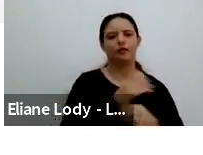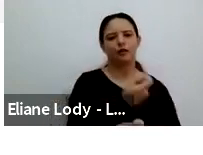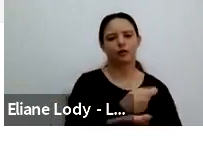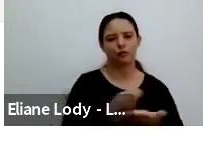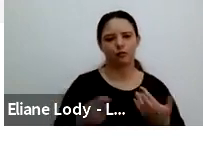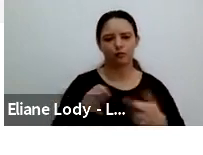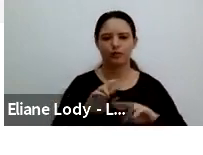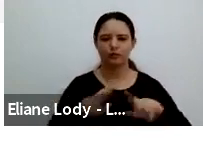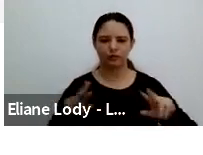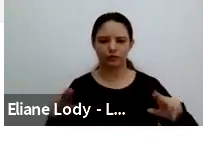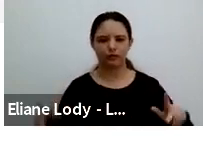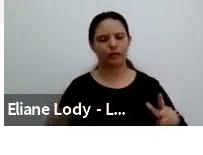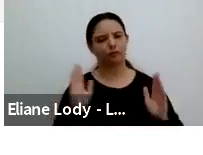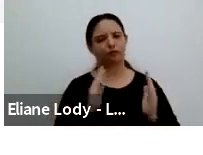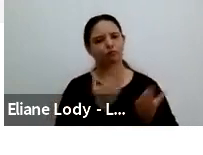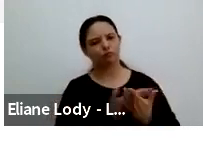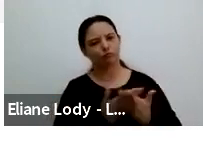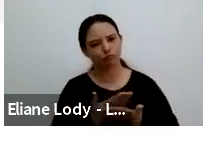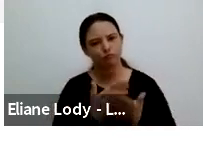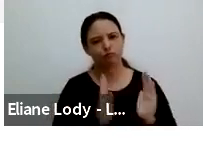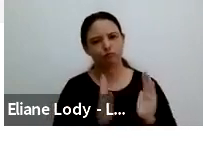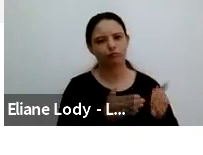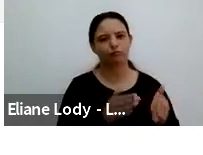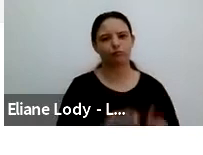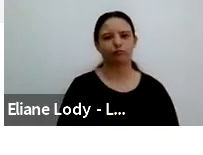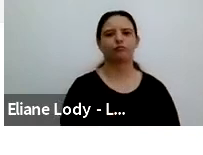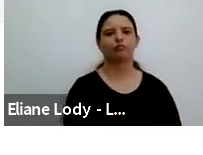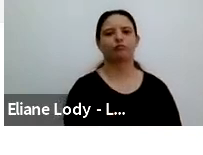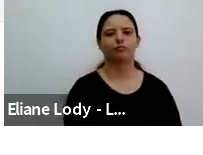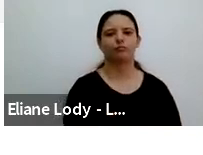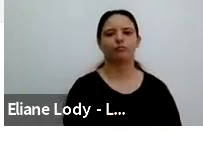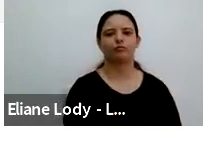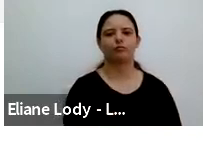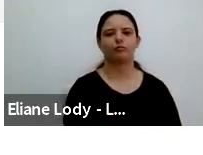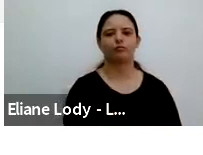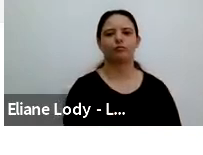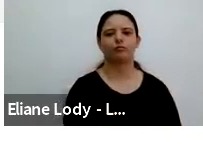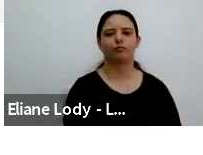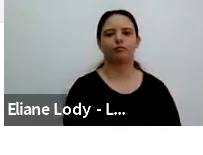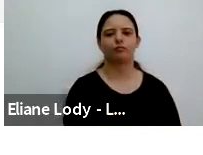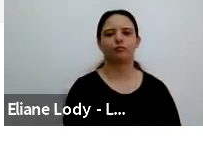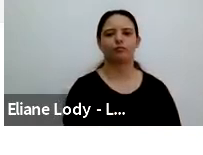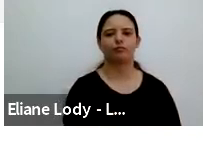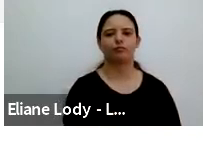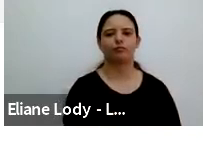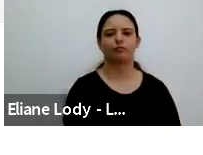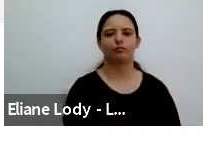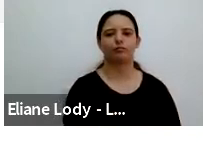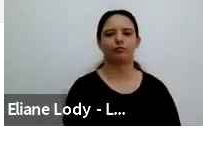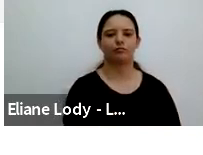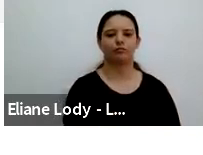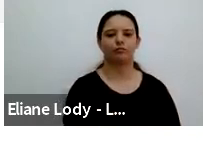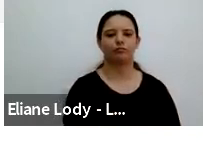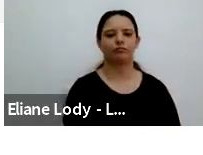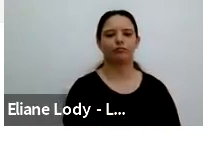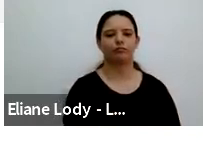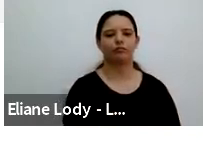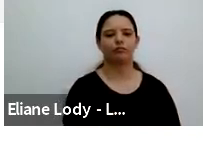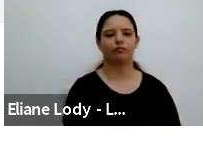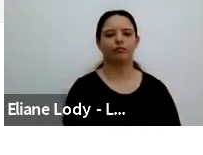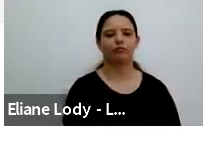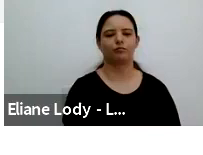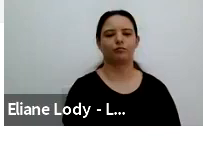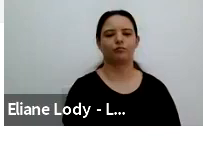Gonzales, Ray, and Wersch. From my perspective, once you take that account of Voloshinov seriously, once you take a